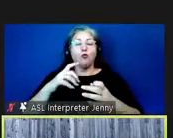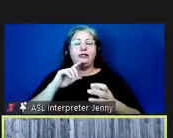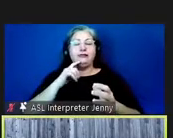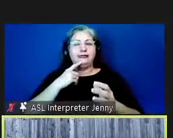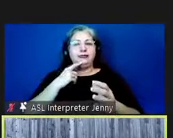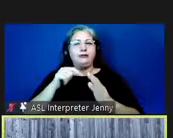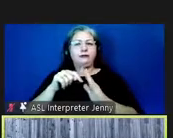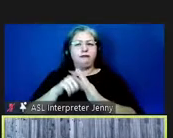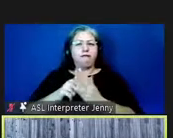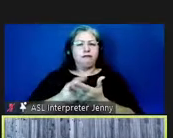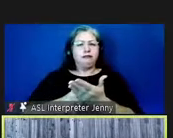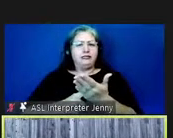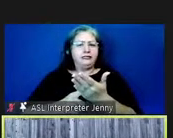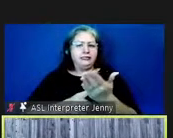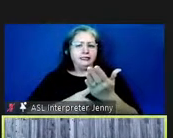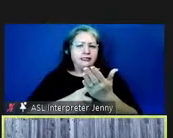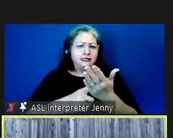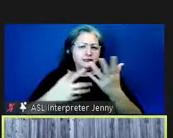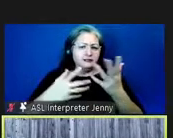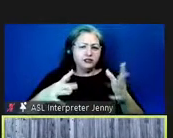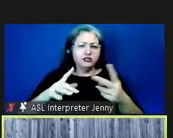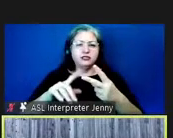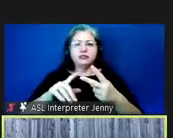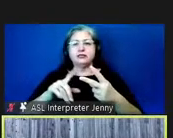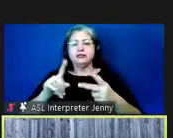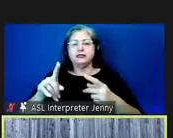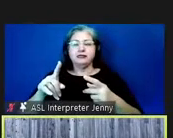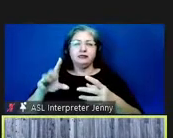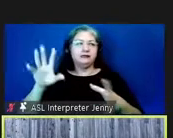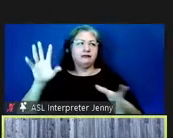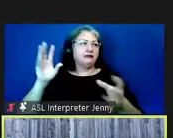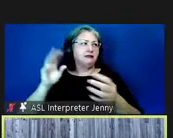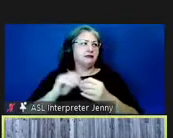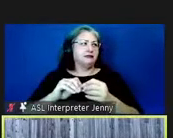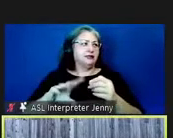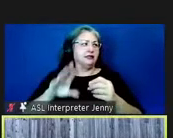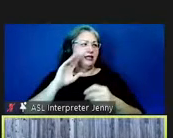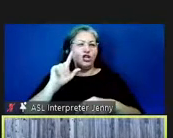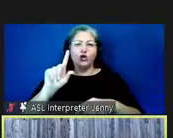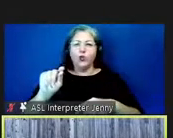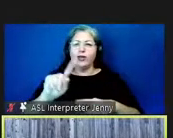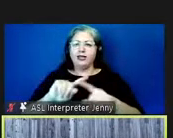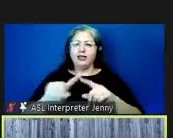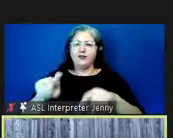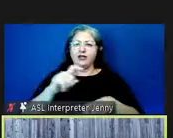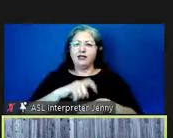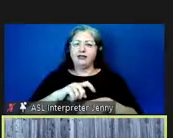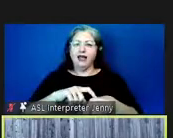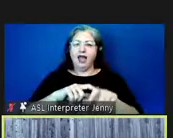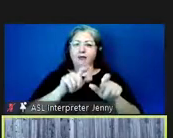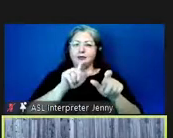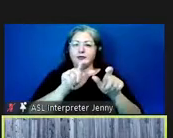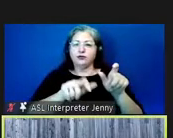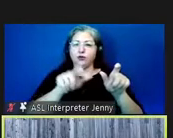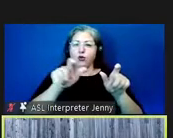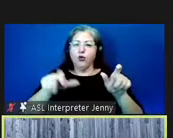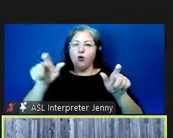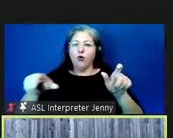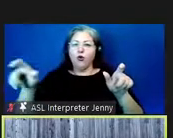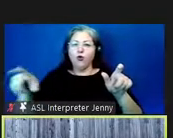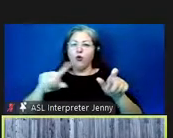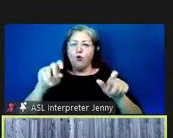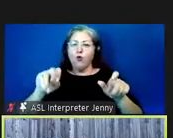and uh spanning i think 20 time zones in total the indigenous protocol